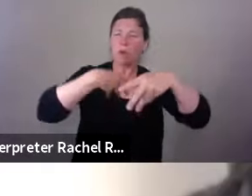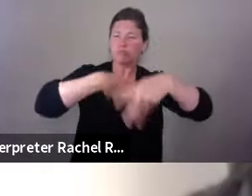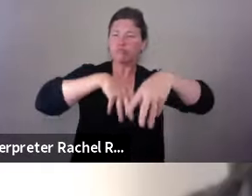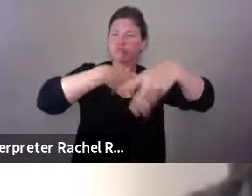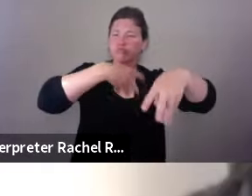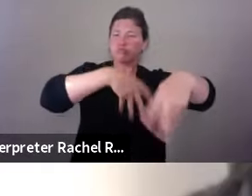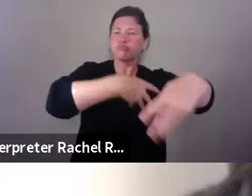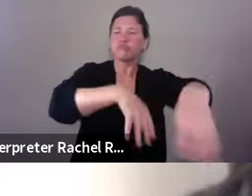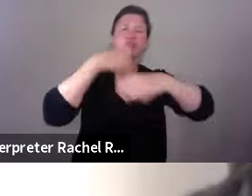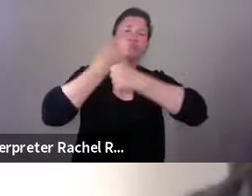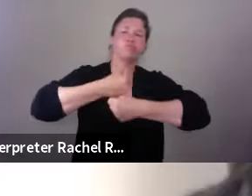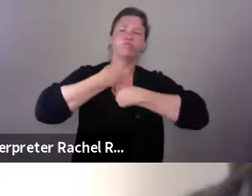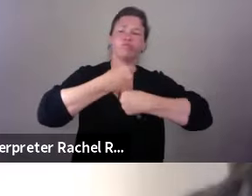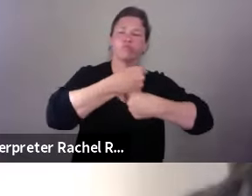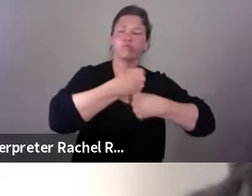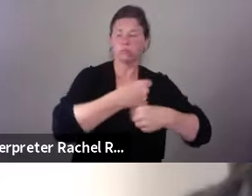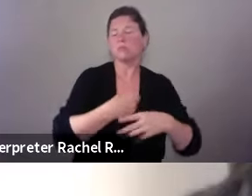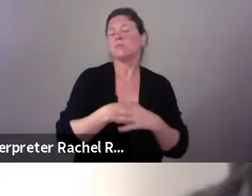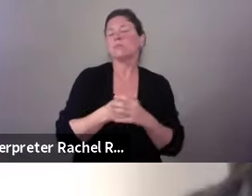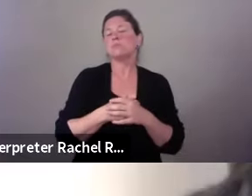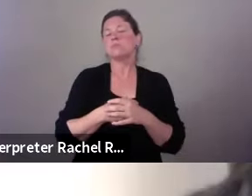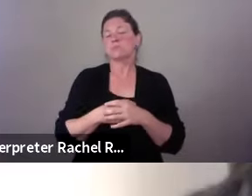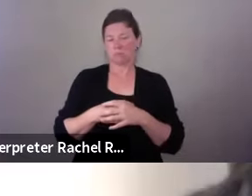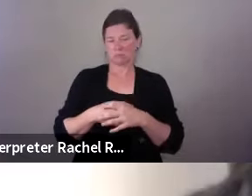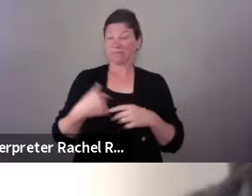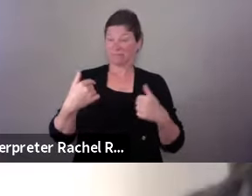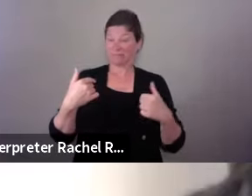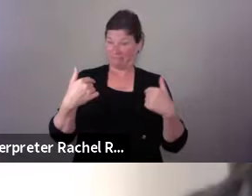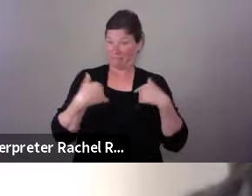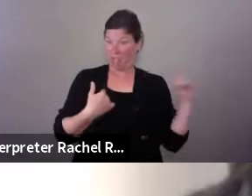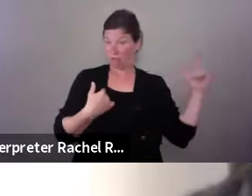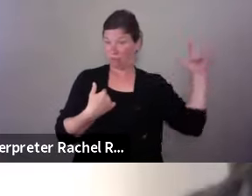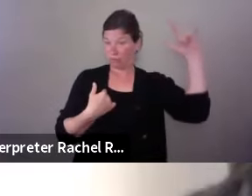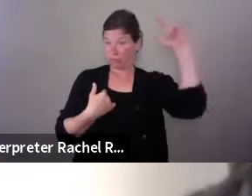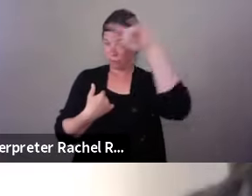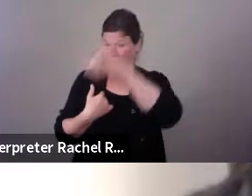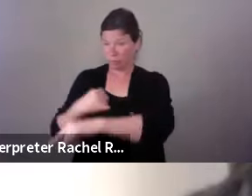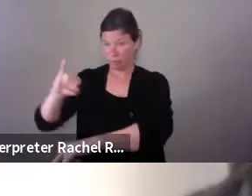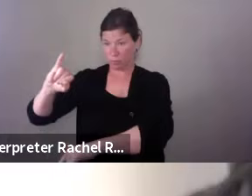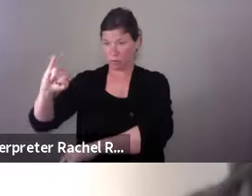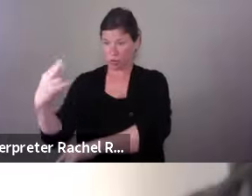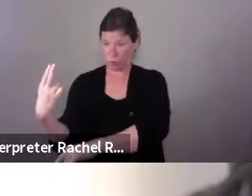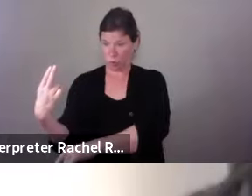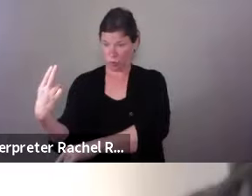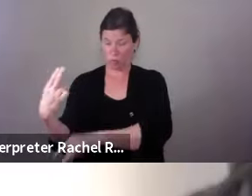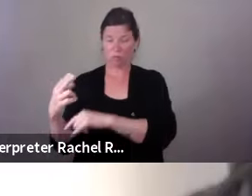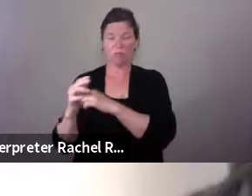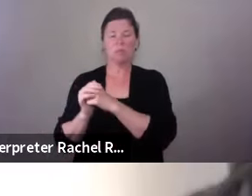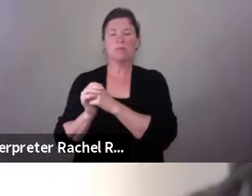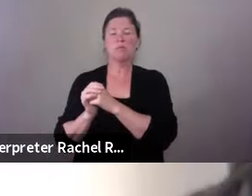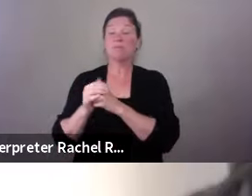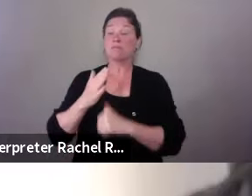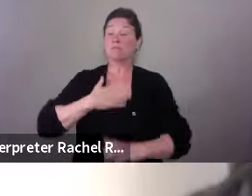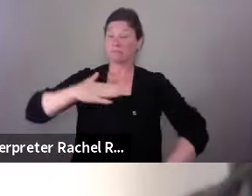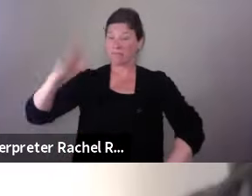She told me about it. They took me to Juneau, and then, you know, I planned my speech